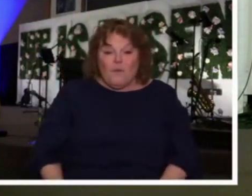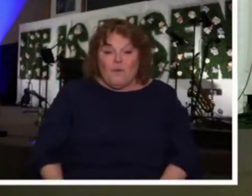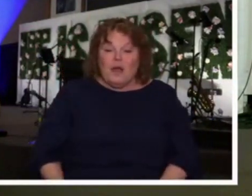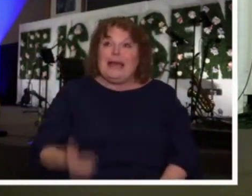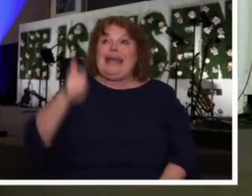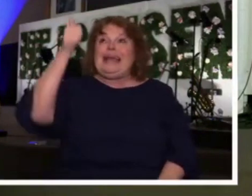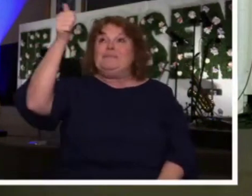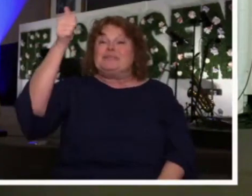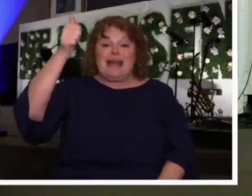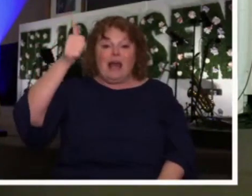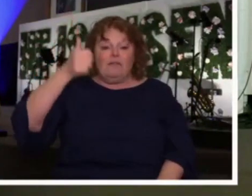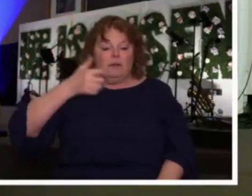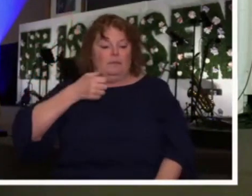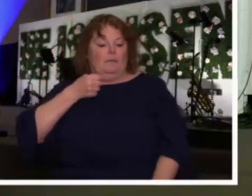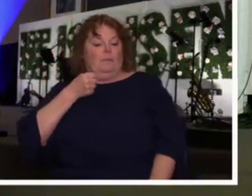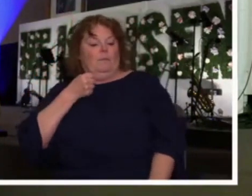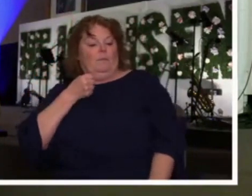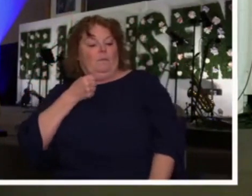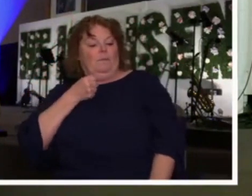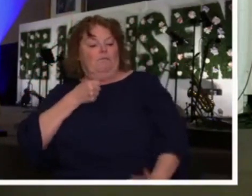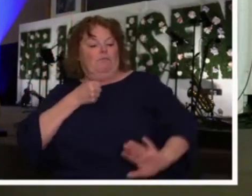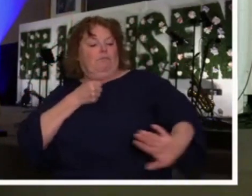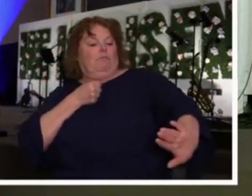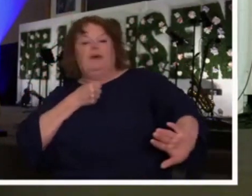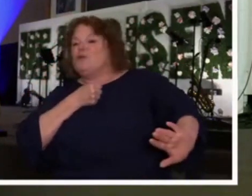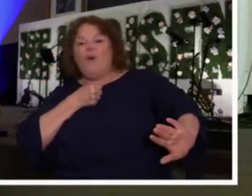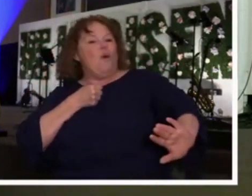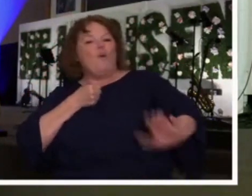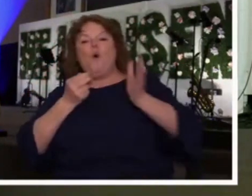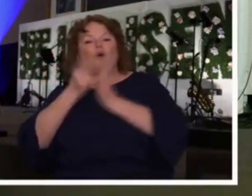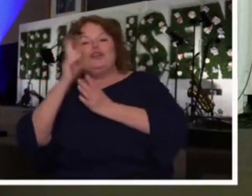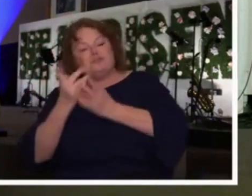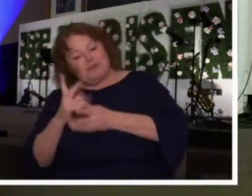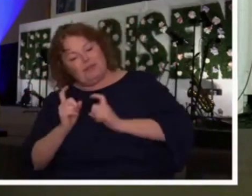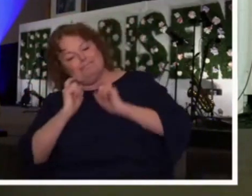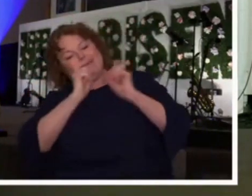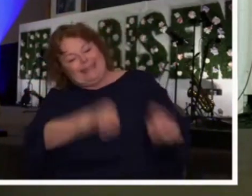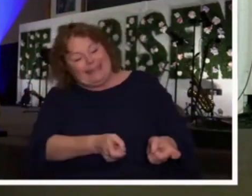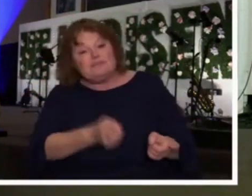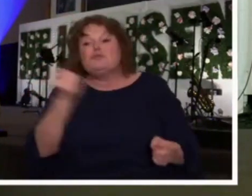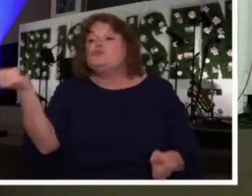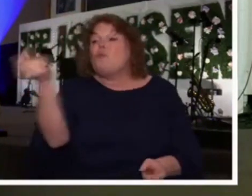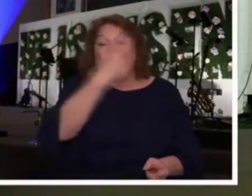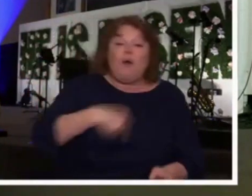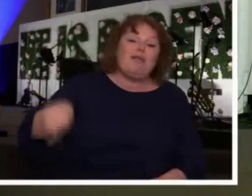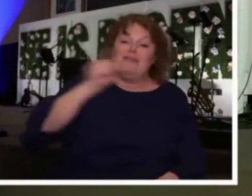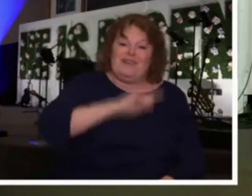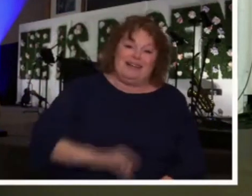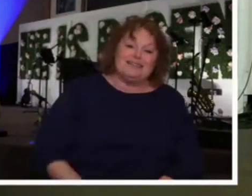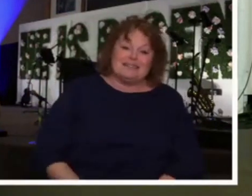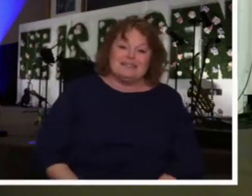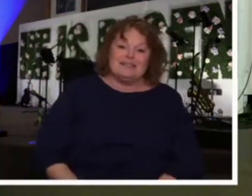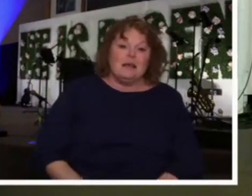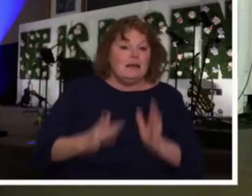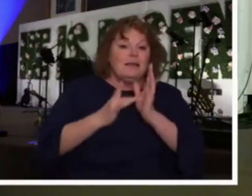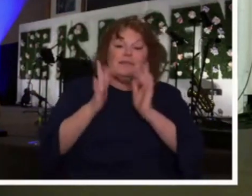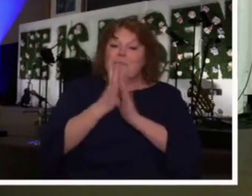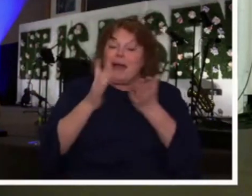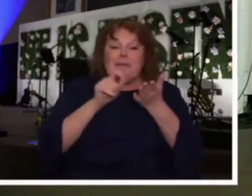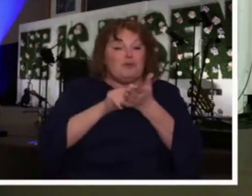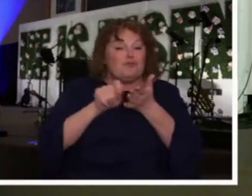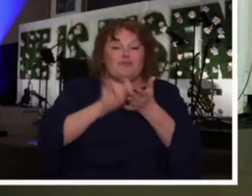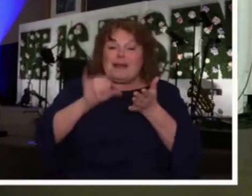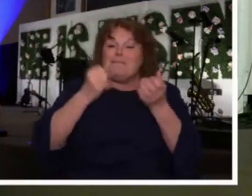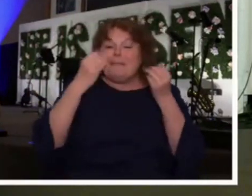Himself from us, but He gives Himself in fullness through the Holy Spirit to each and every one of us. There's multiple scriptures that talk about